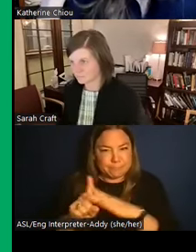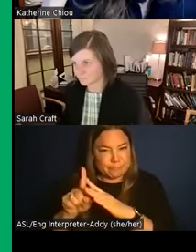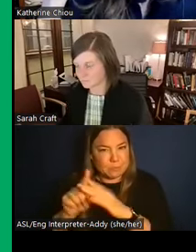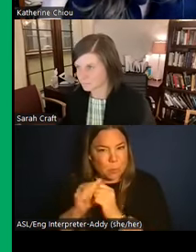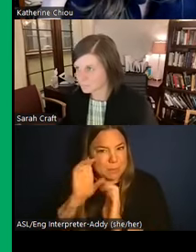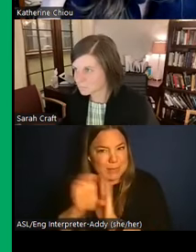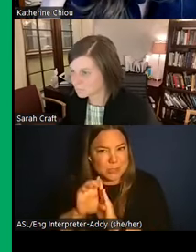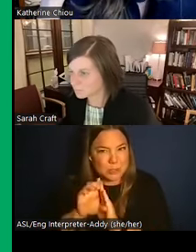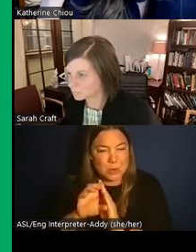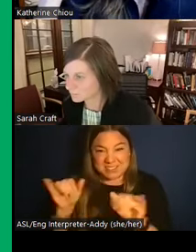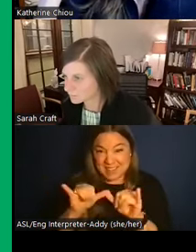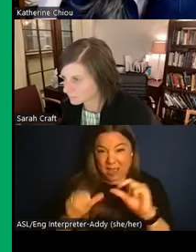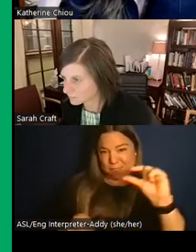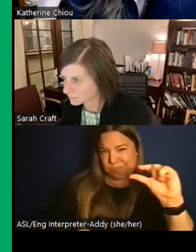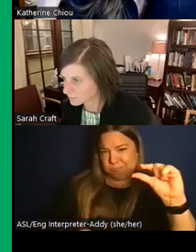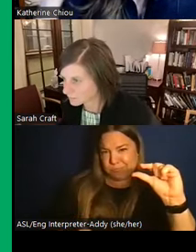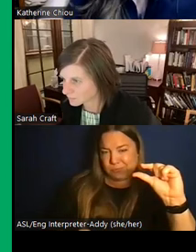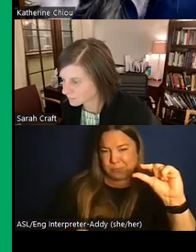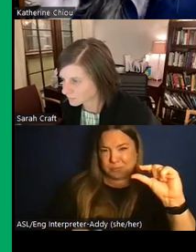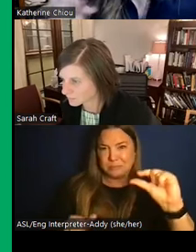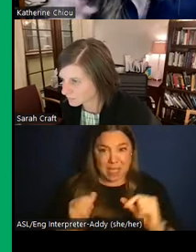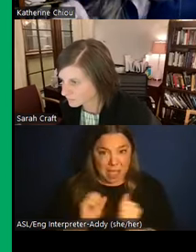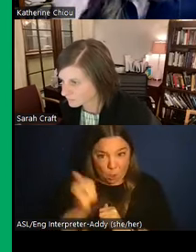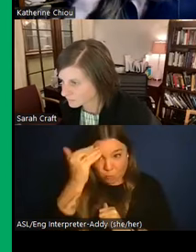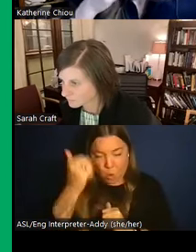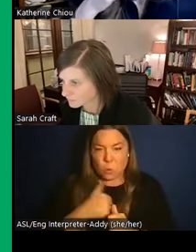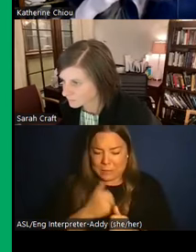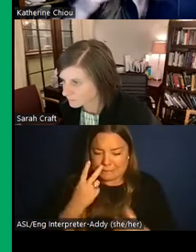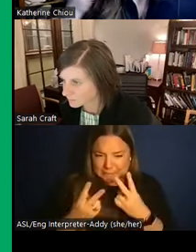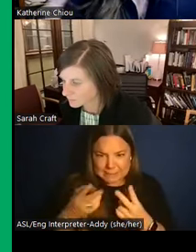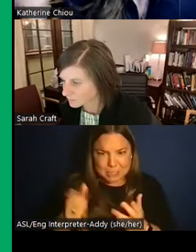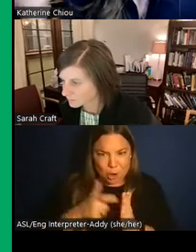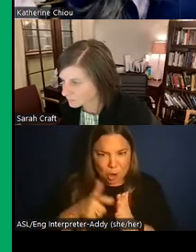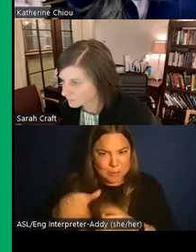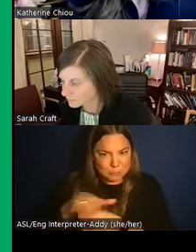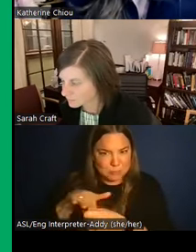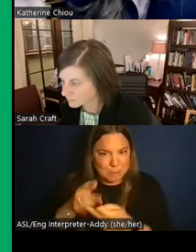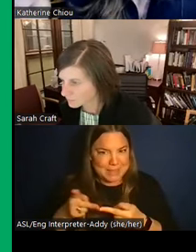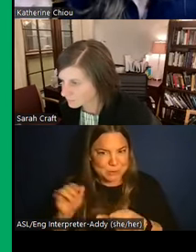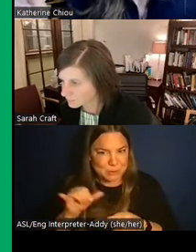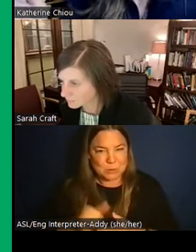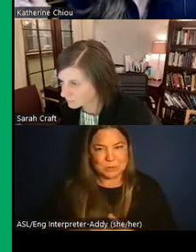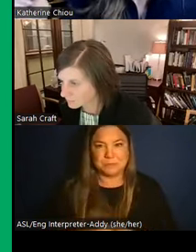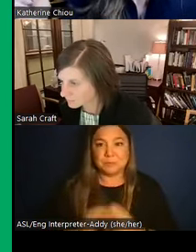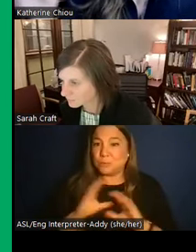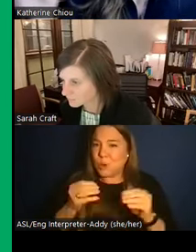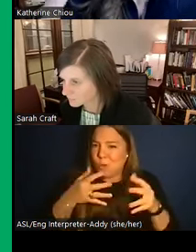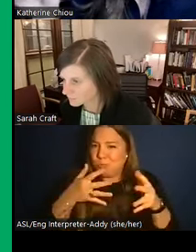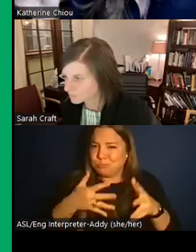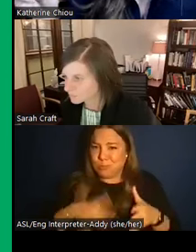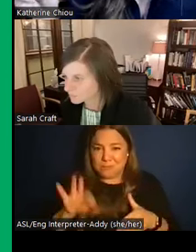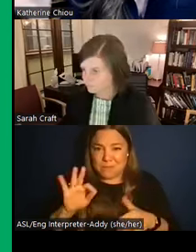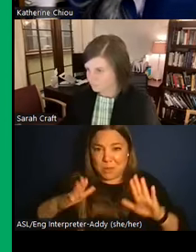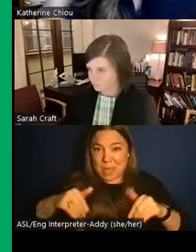big. And we know that because we see it in archaeological sites as well. I haven't been able to access any remains, but there have been